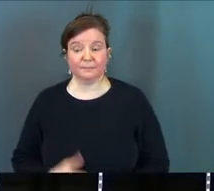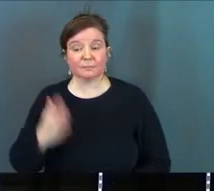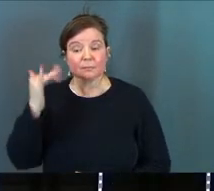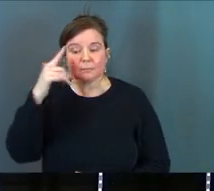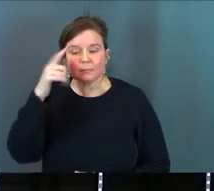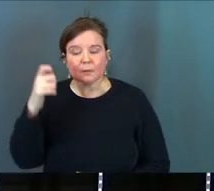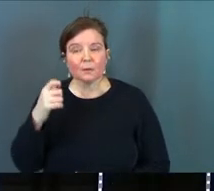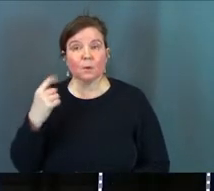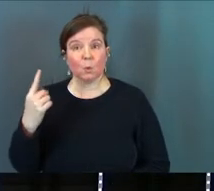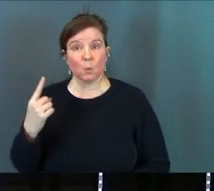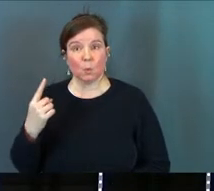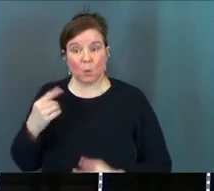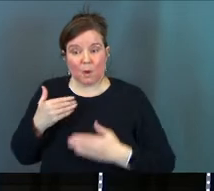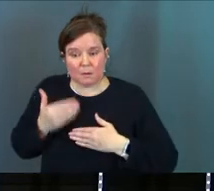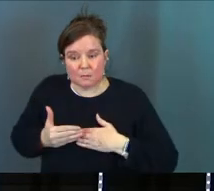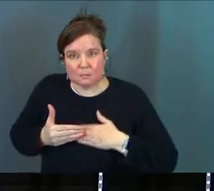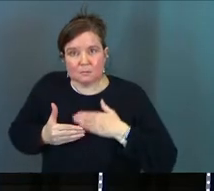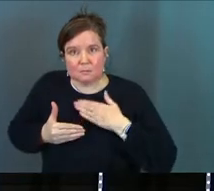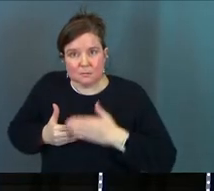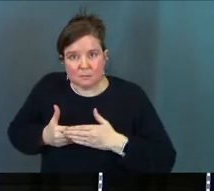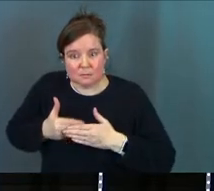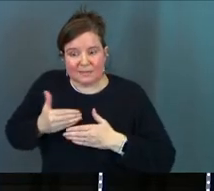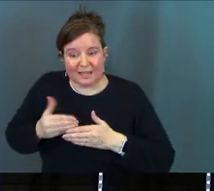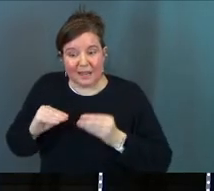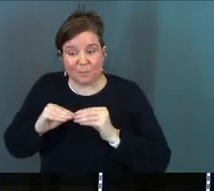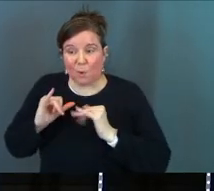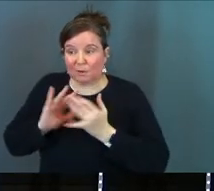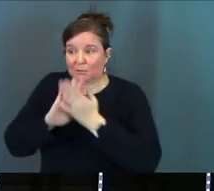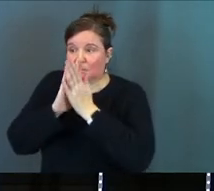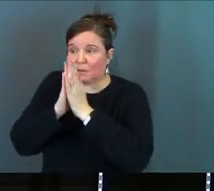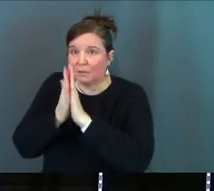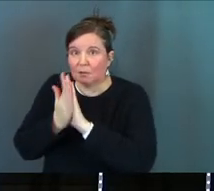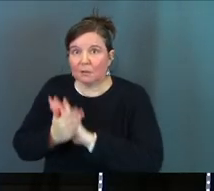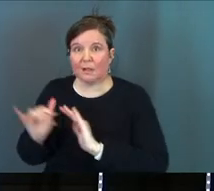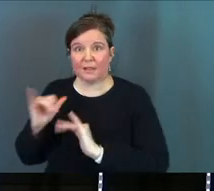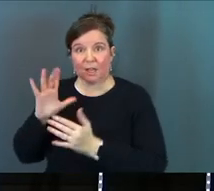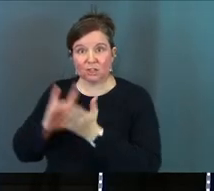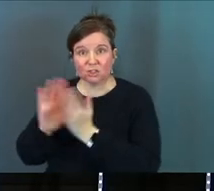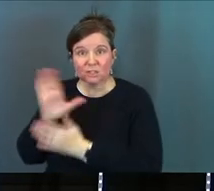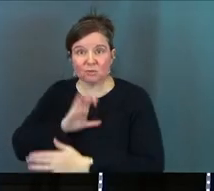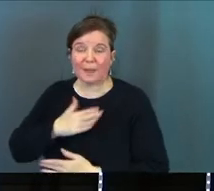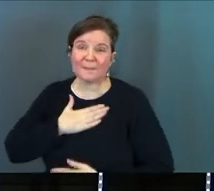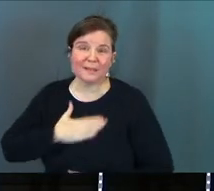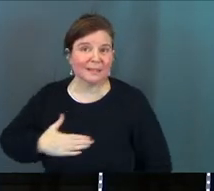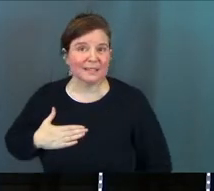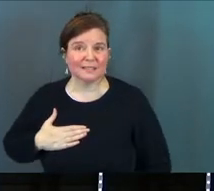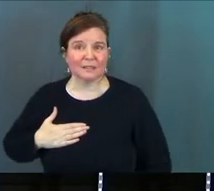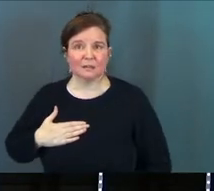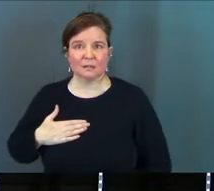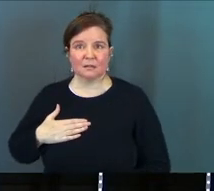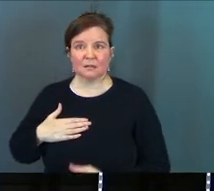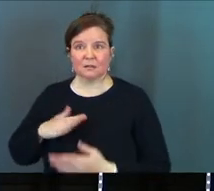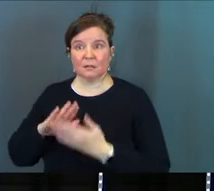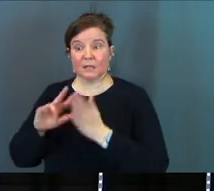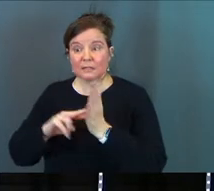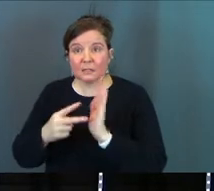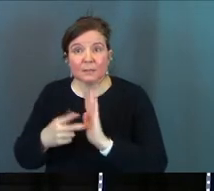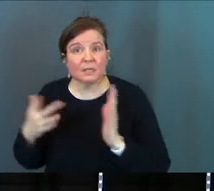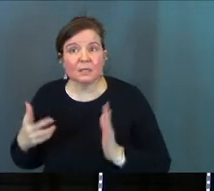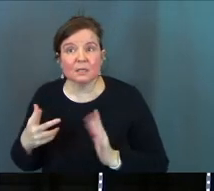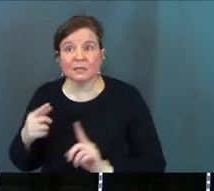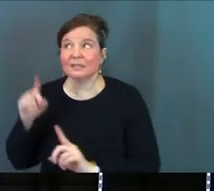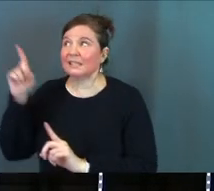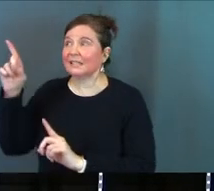because one inch at a time could I be a little bit more like Jesus Christ please because what does that mean it means